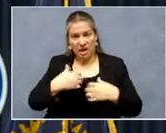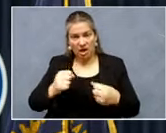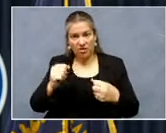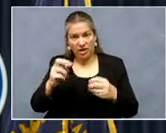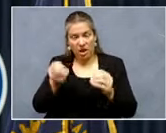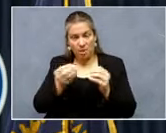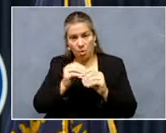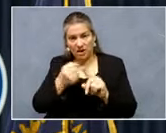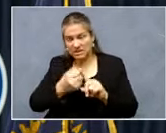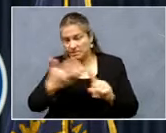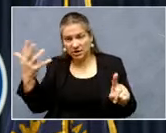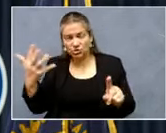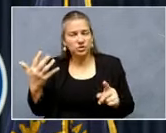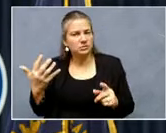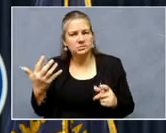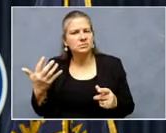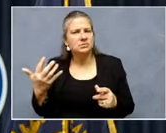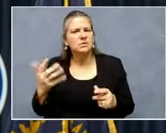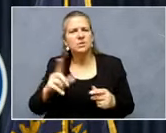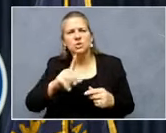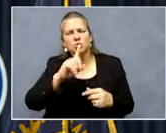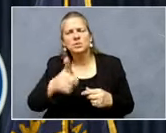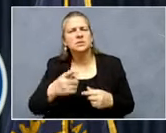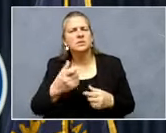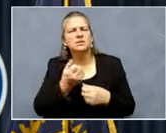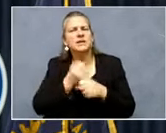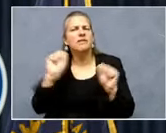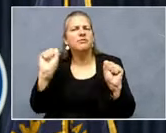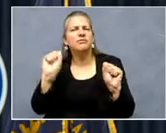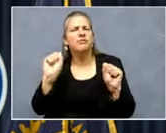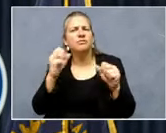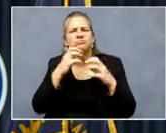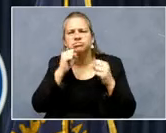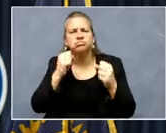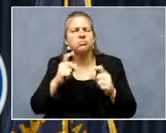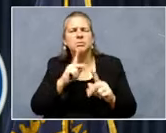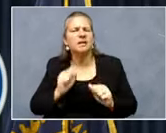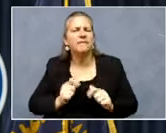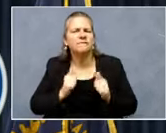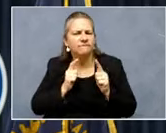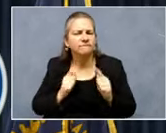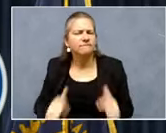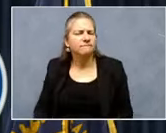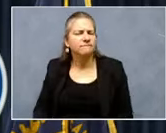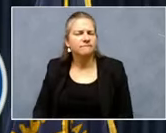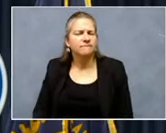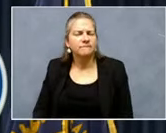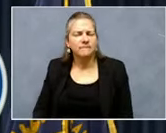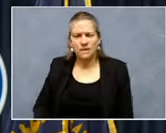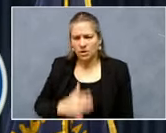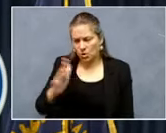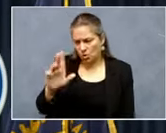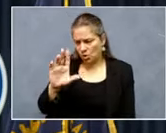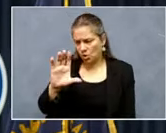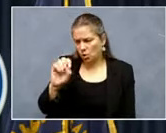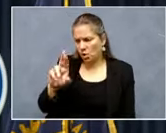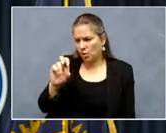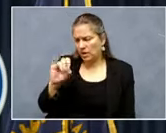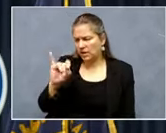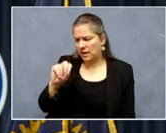has, has saved, has saved countless, uh, numbers of lives, uh, Corinne Boyer, W E K U.